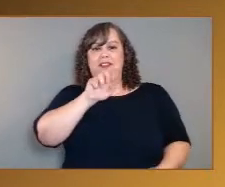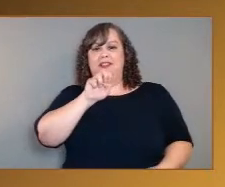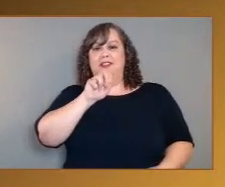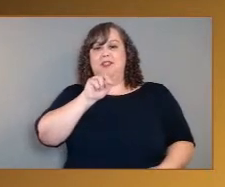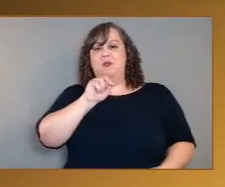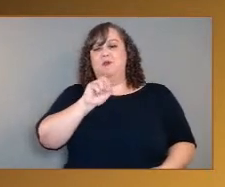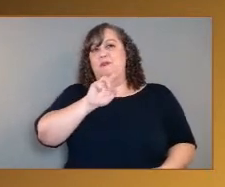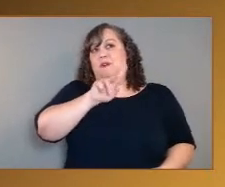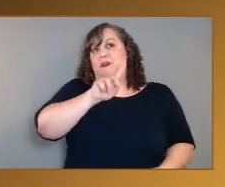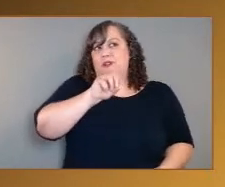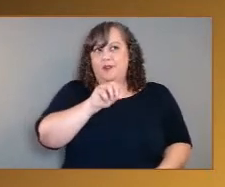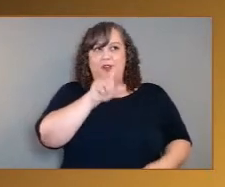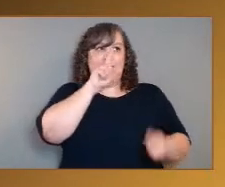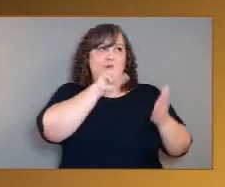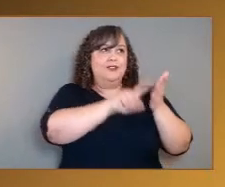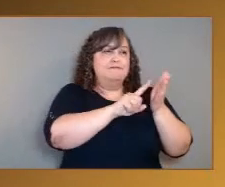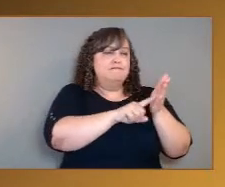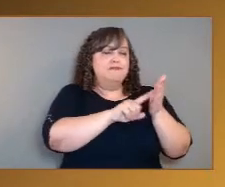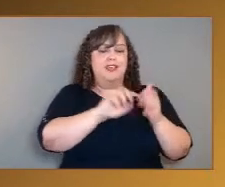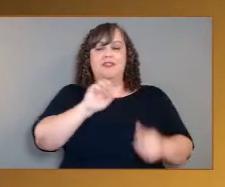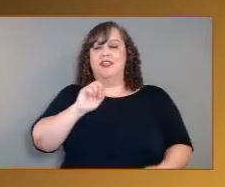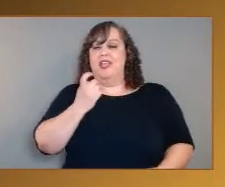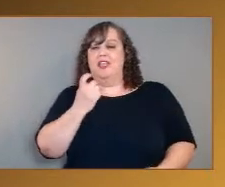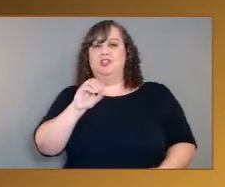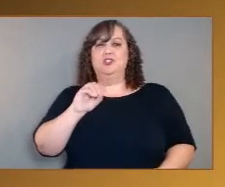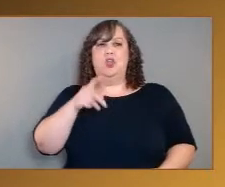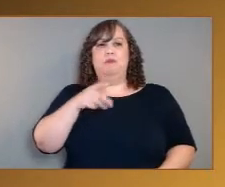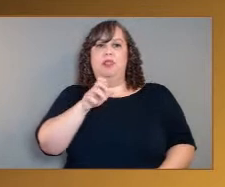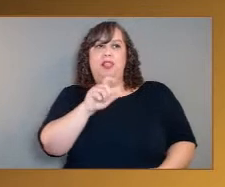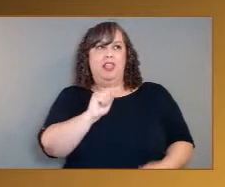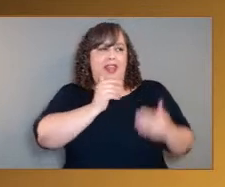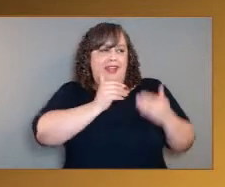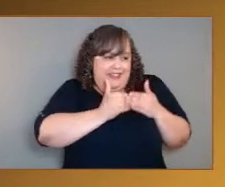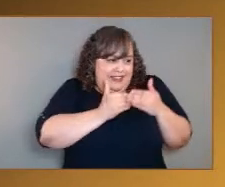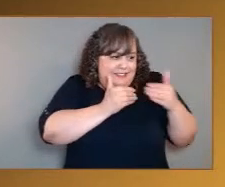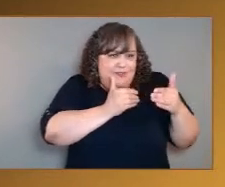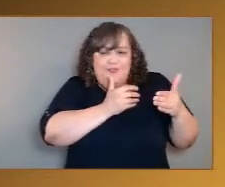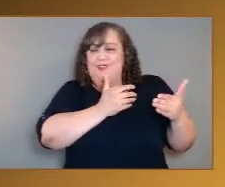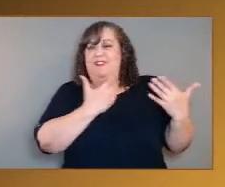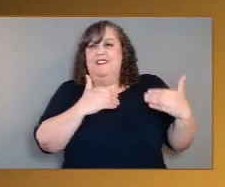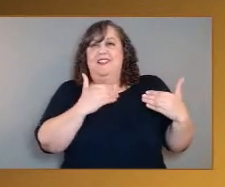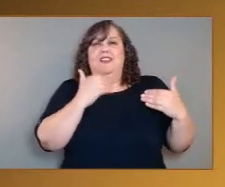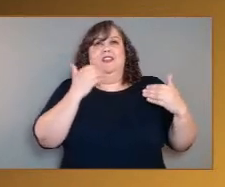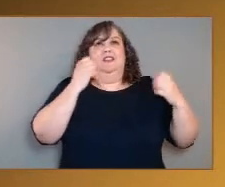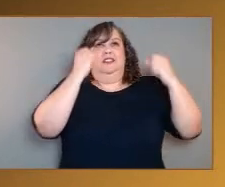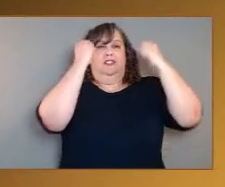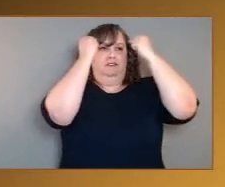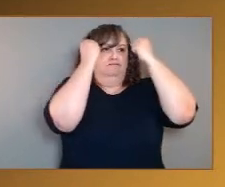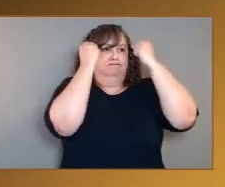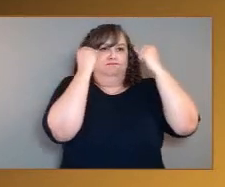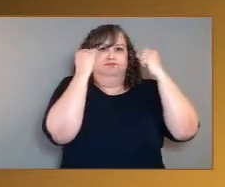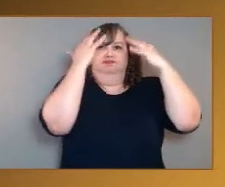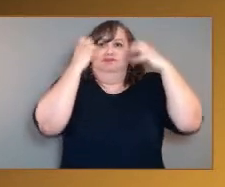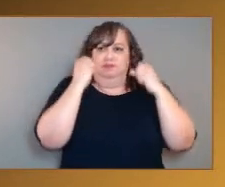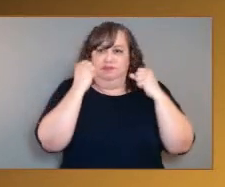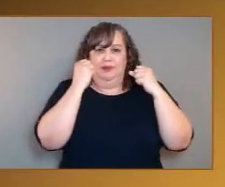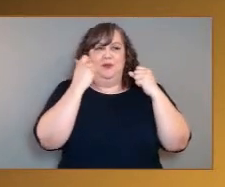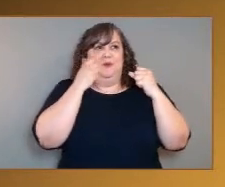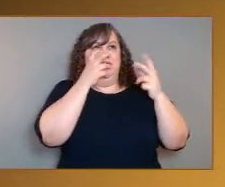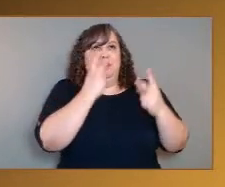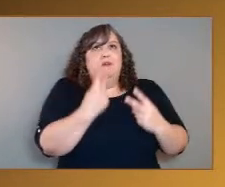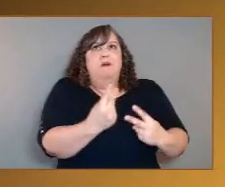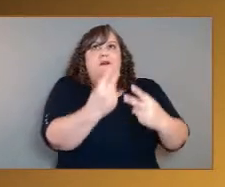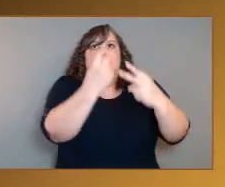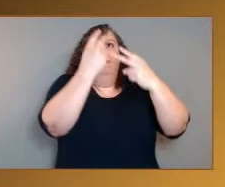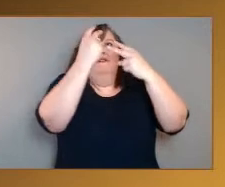next door, it's just mind-boggling. We're going to go back in time to understand a world that's been a lost horizon. And by bringing